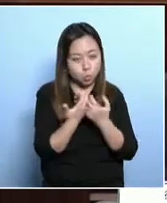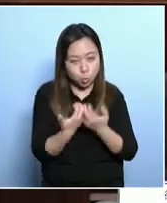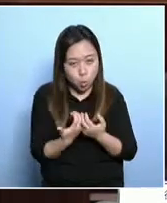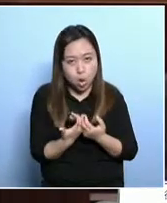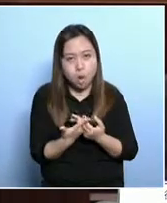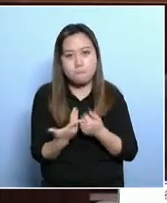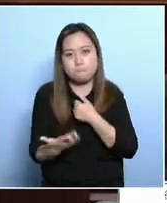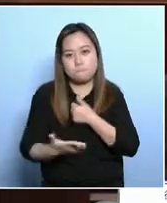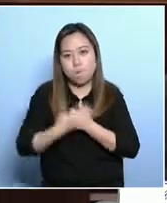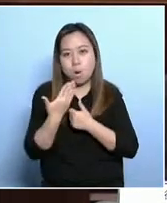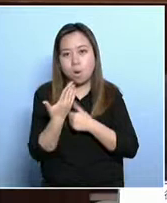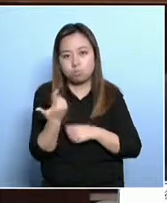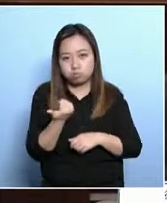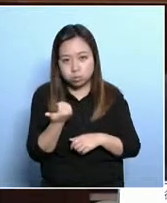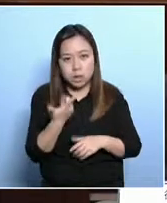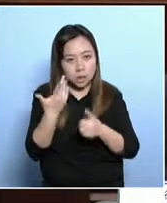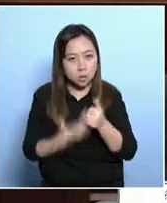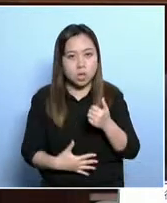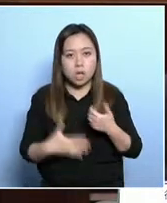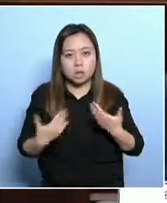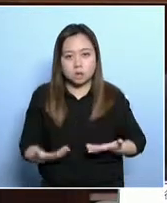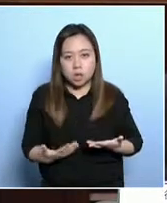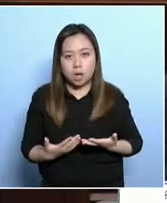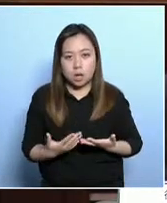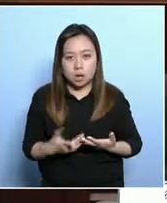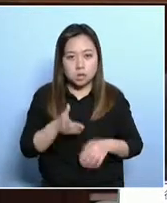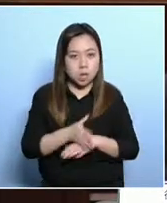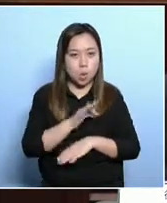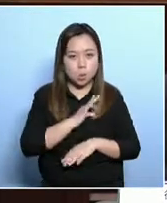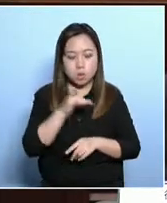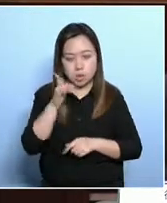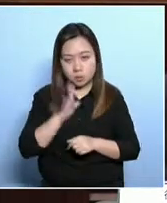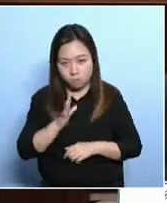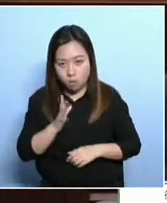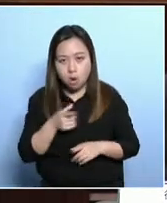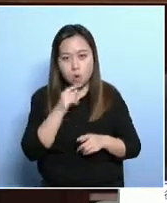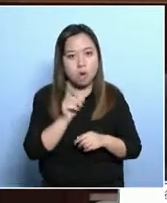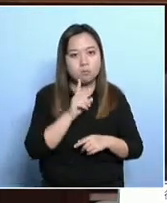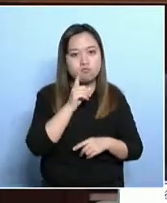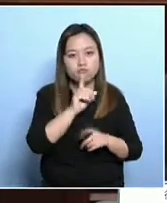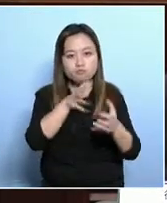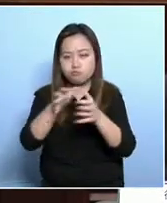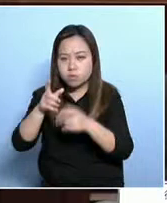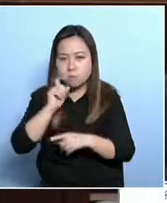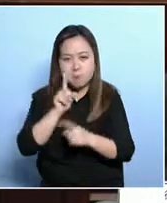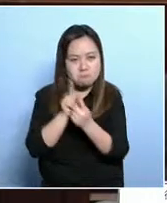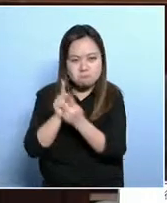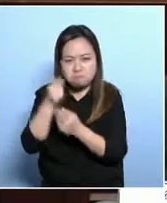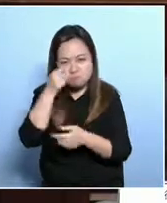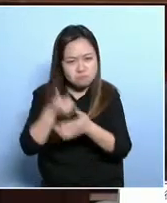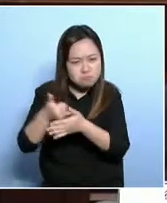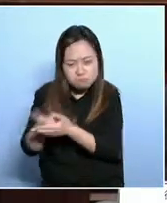ways. So the collection of more data will help us